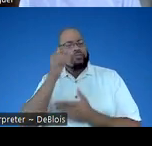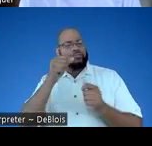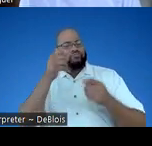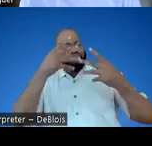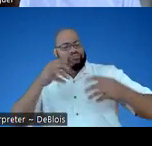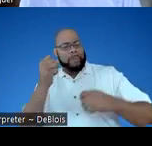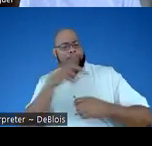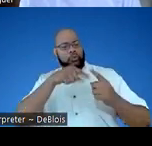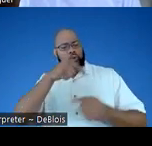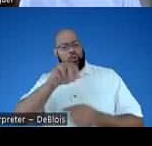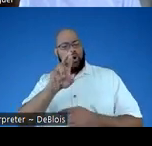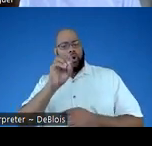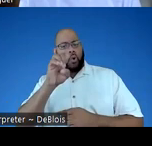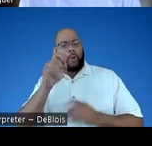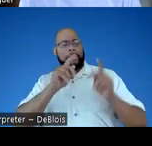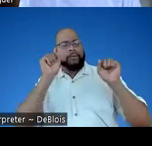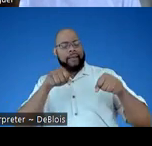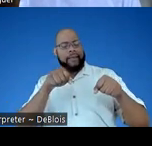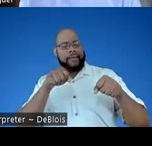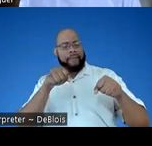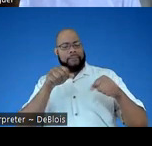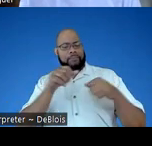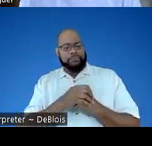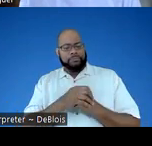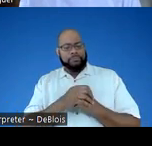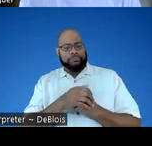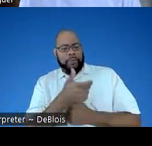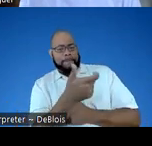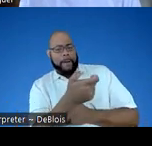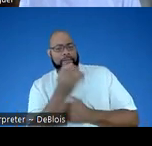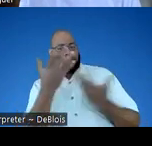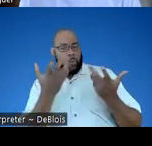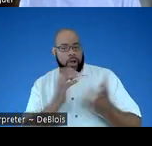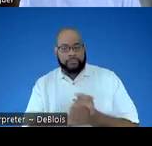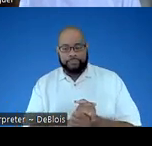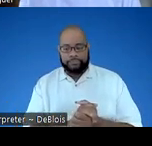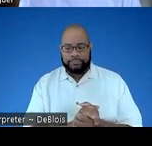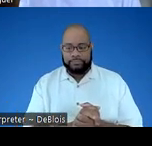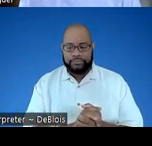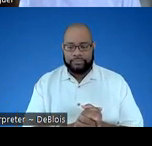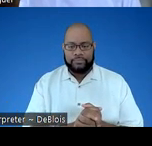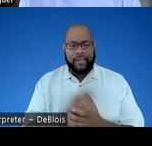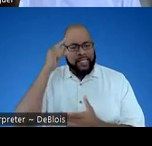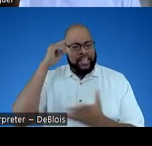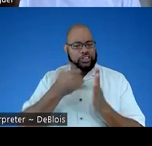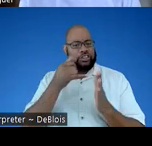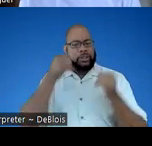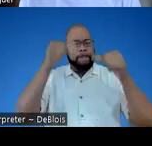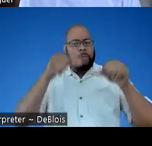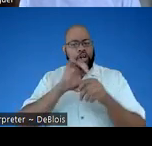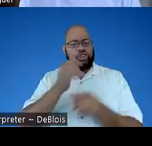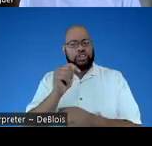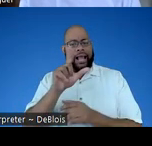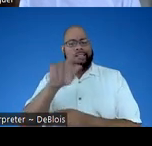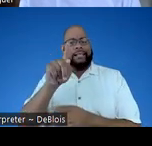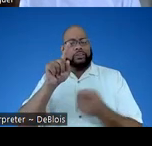to the QR code so folks could scan it if they want to. I think they just posted in the chat the link